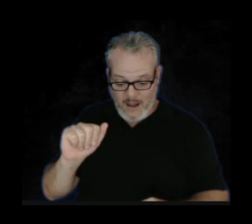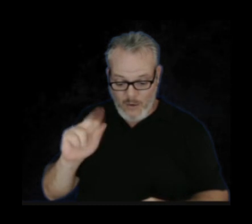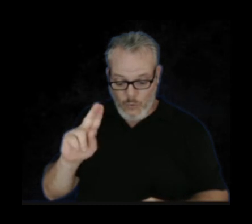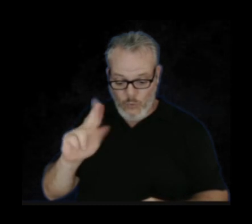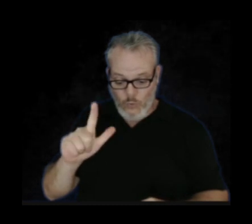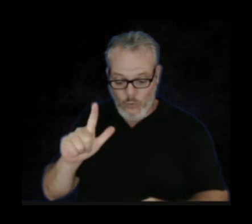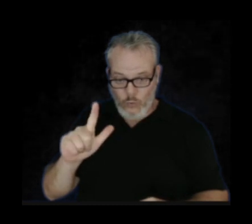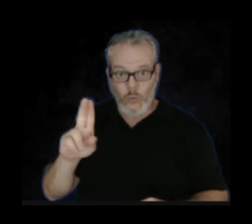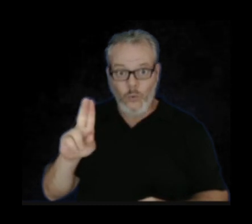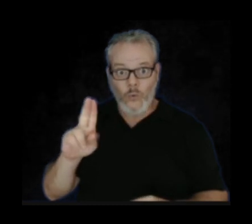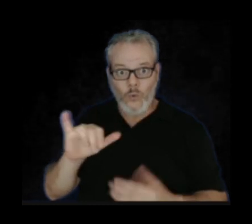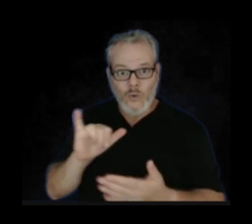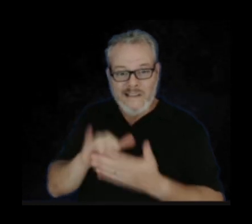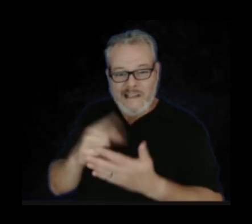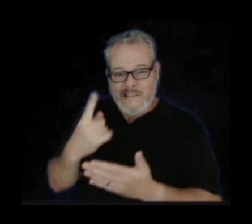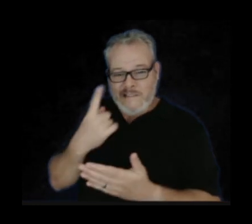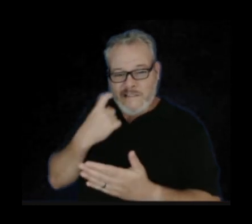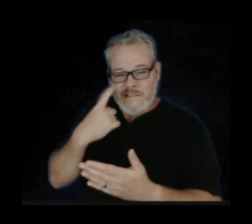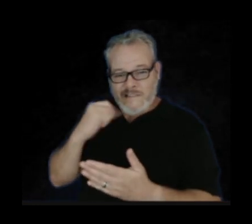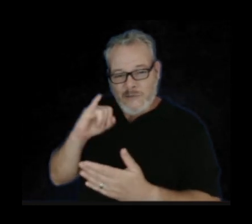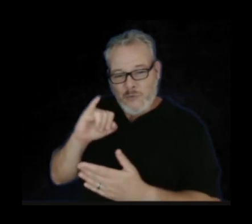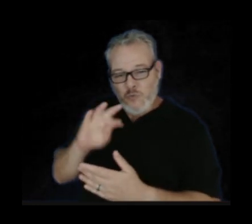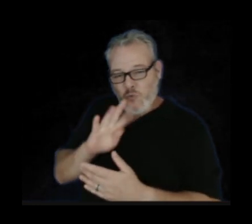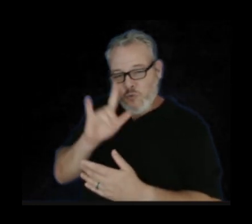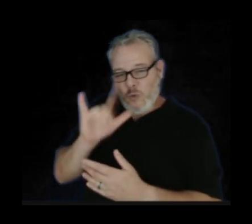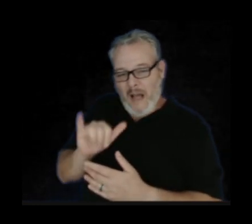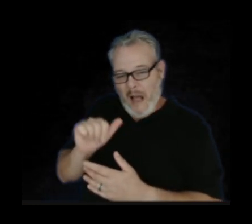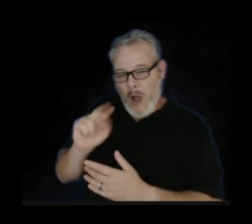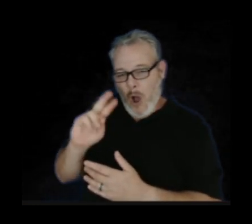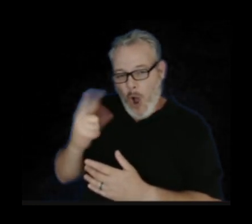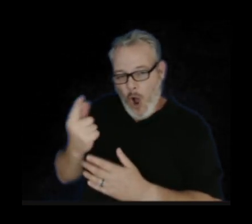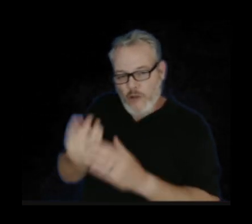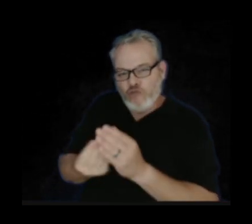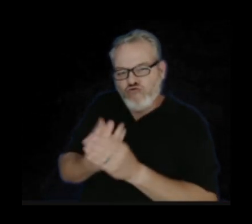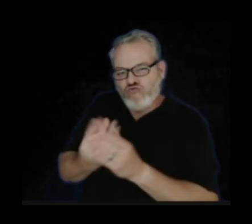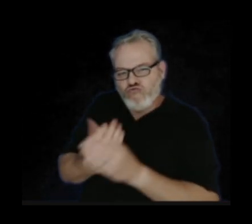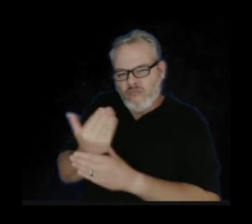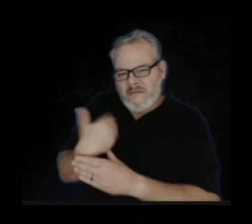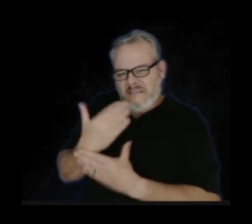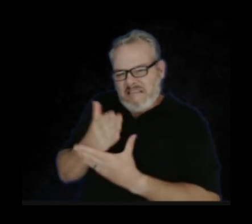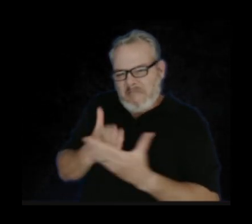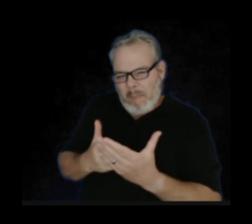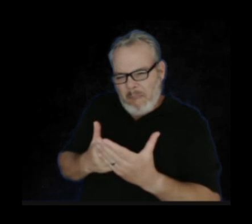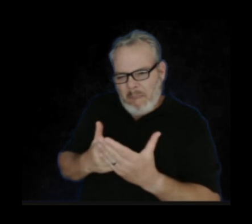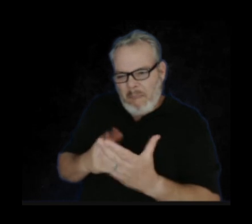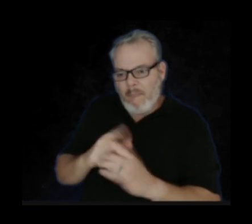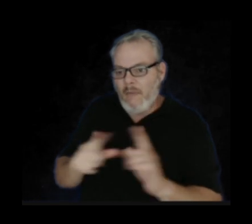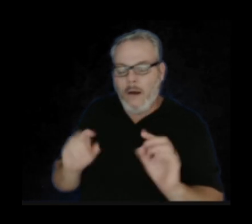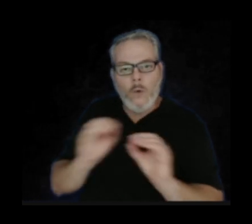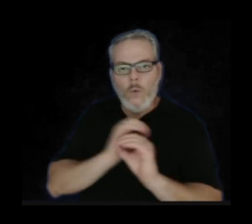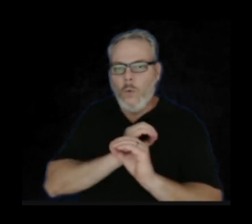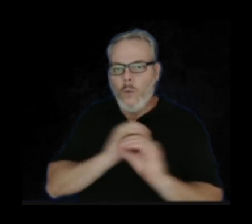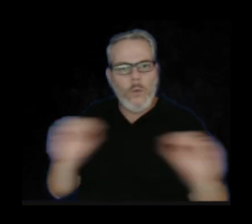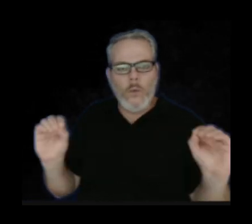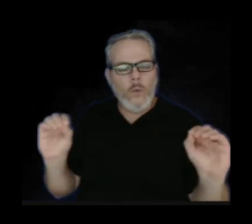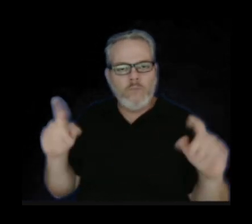recent intrusions in July and August. We don't see quite as much change there. It seems fairly stable after the recent intrusions.